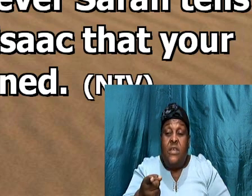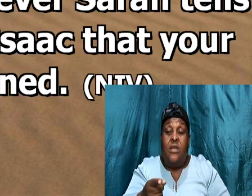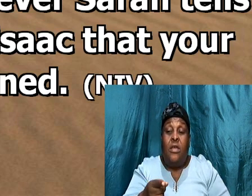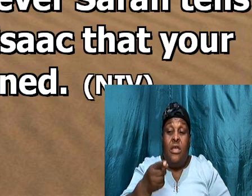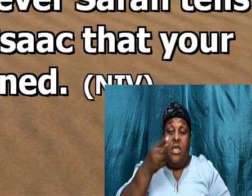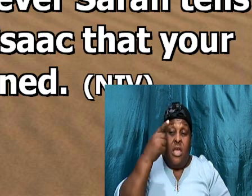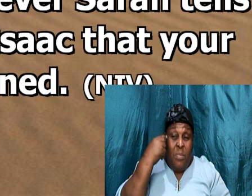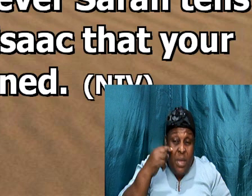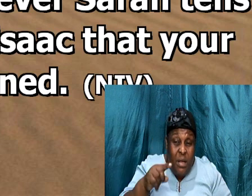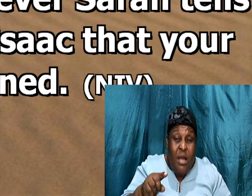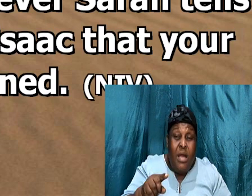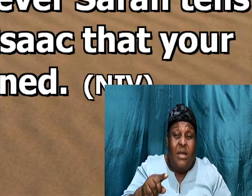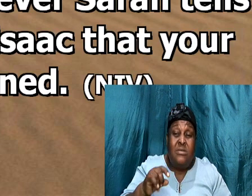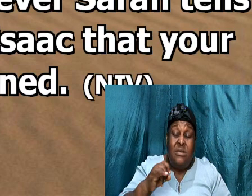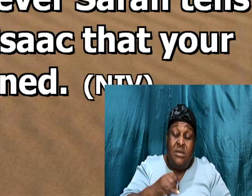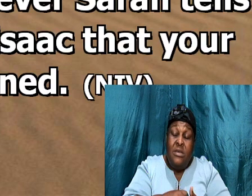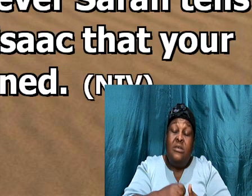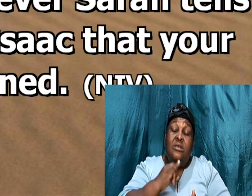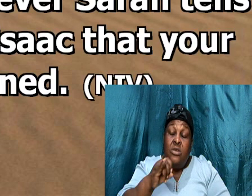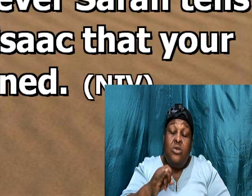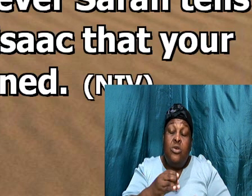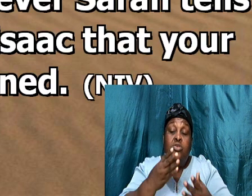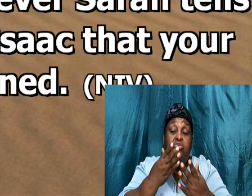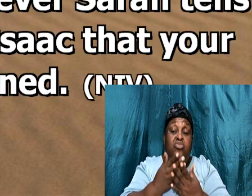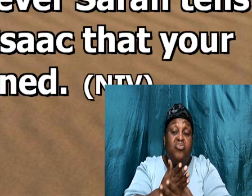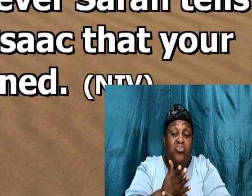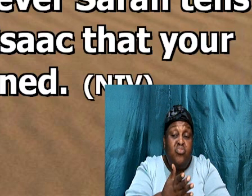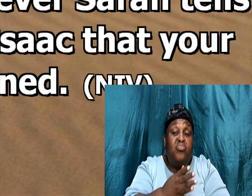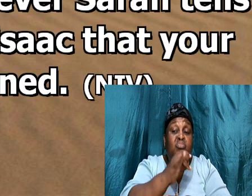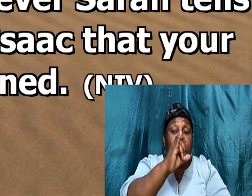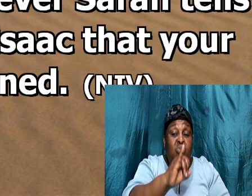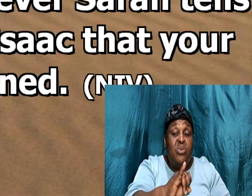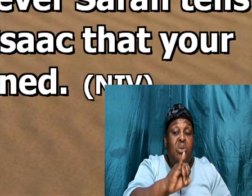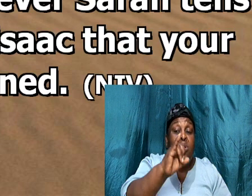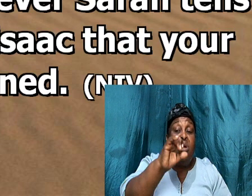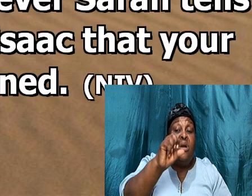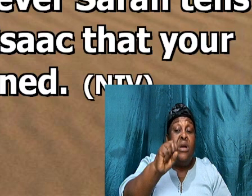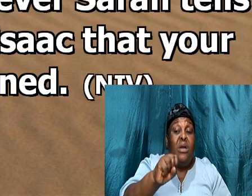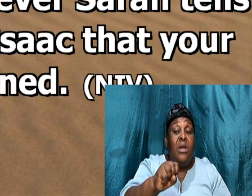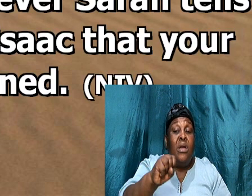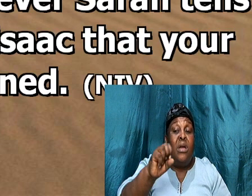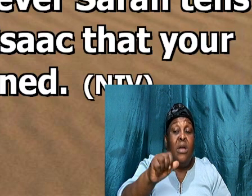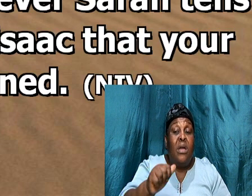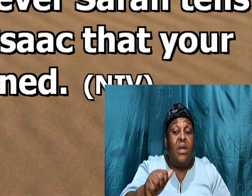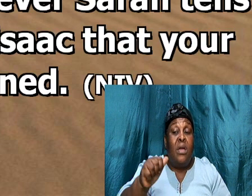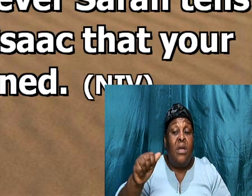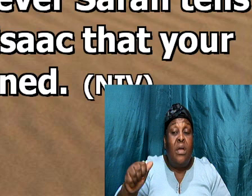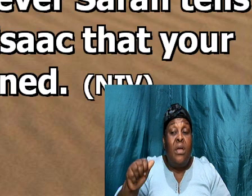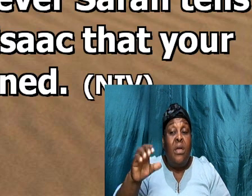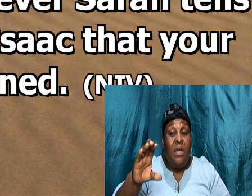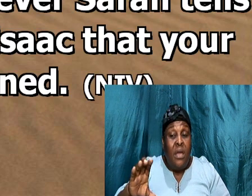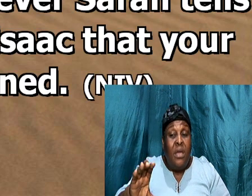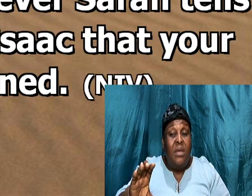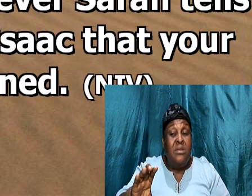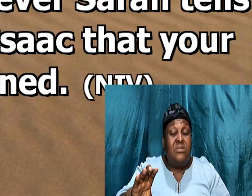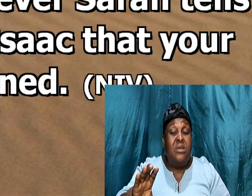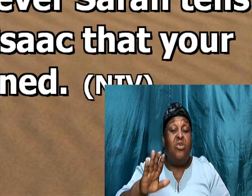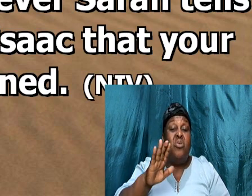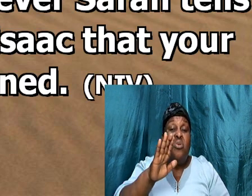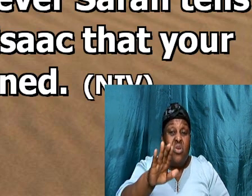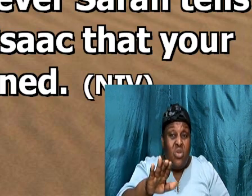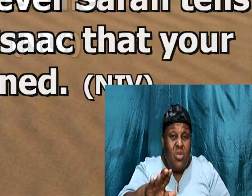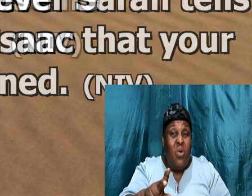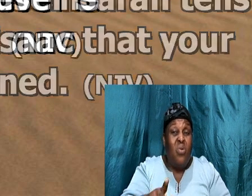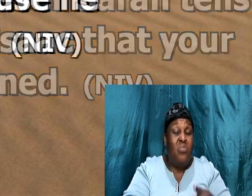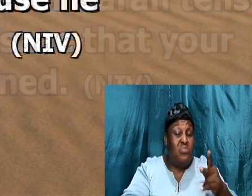because, it is true, Isaac, that your offspring, will be reckoned, I will